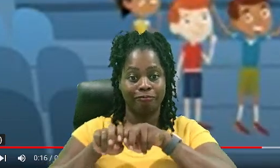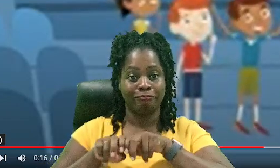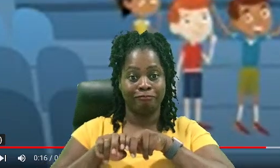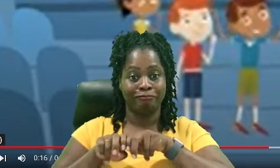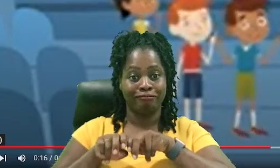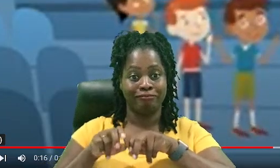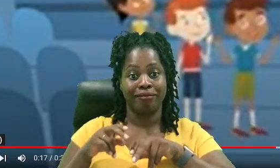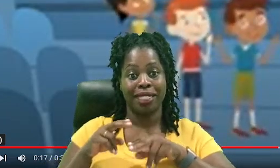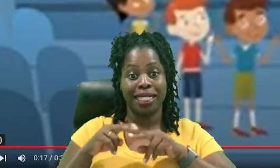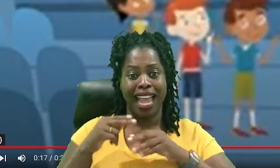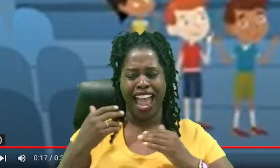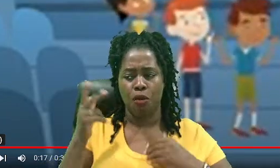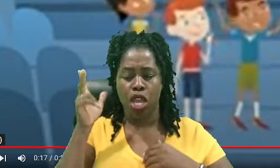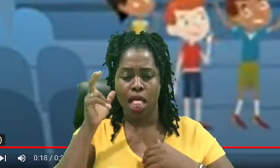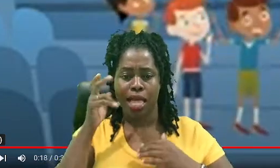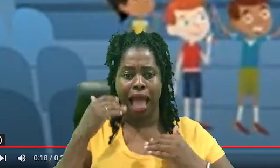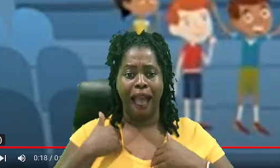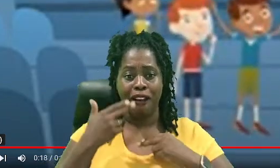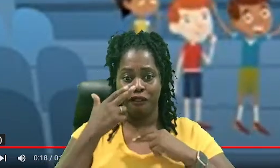have fun at the assembly together.